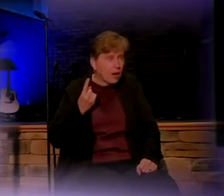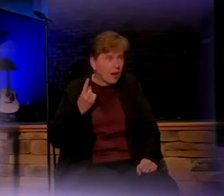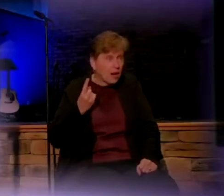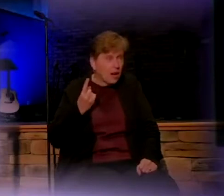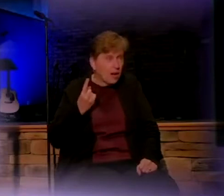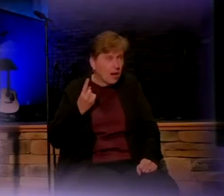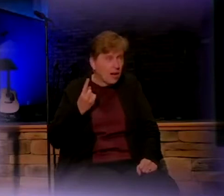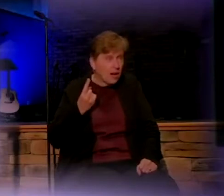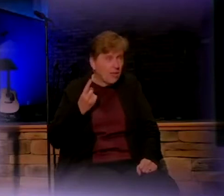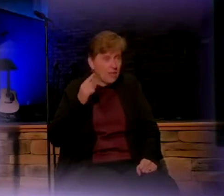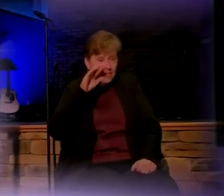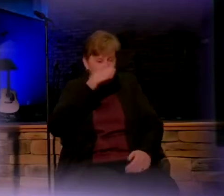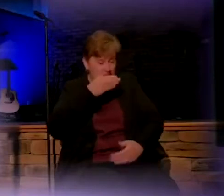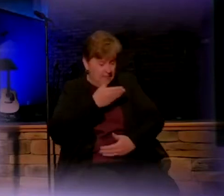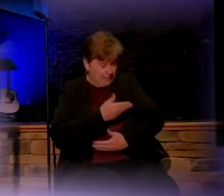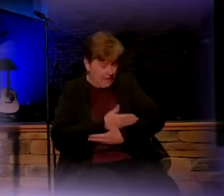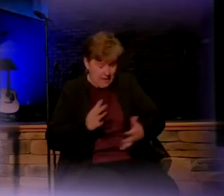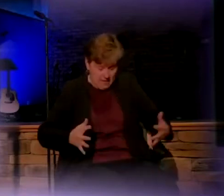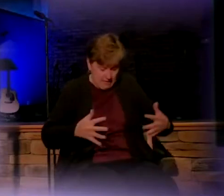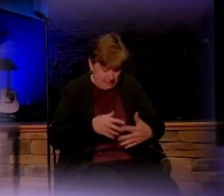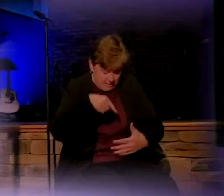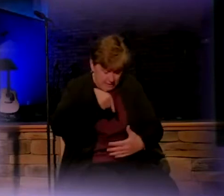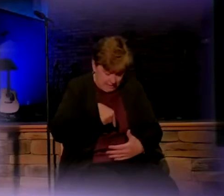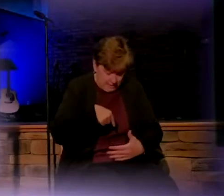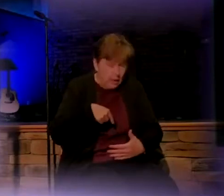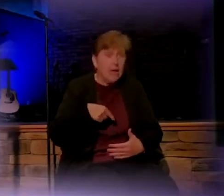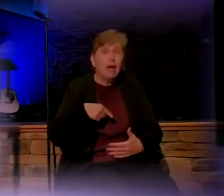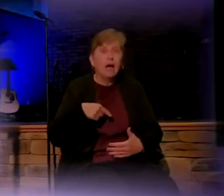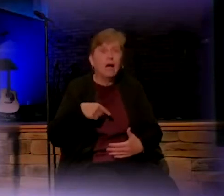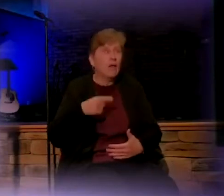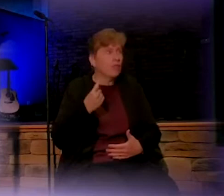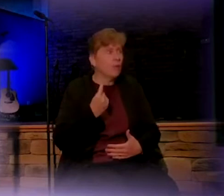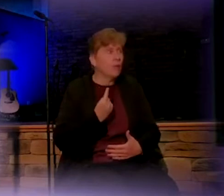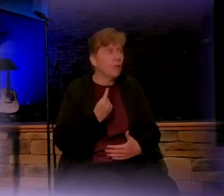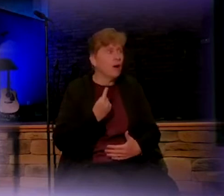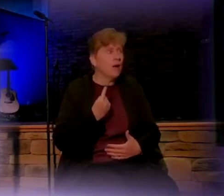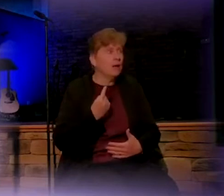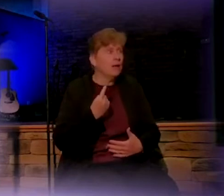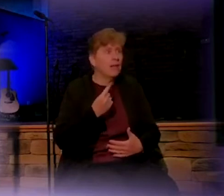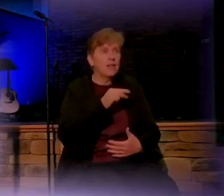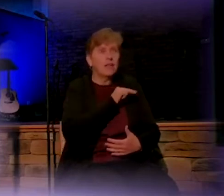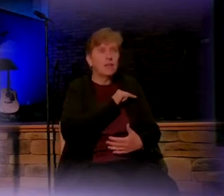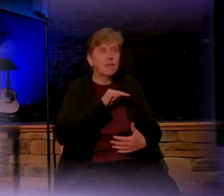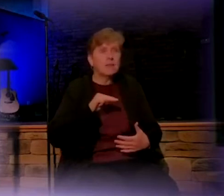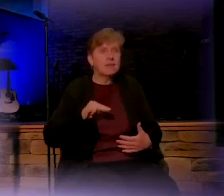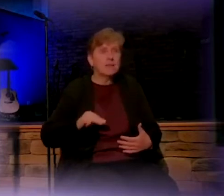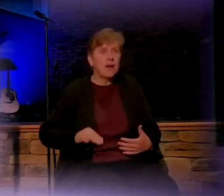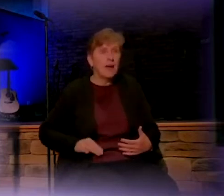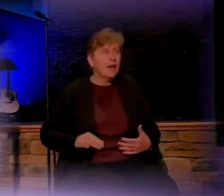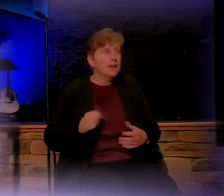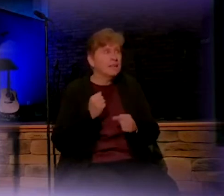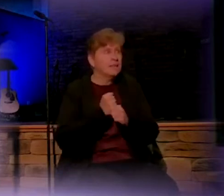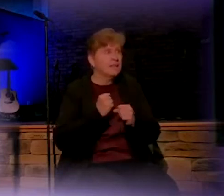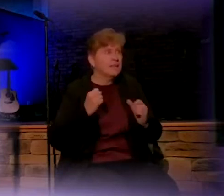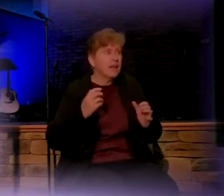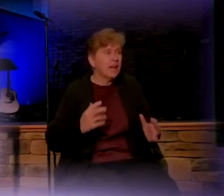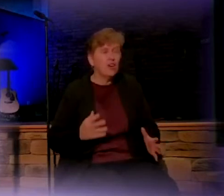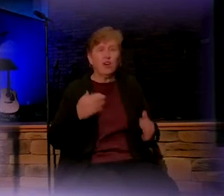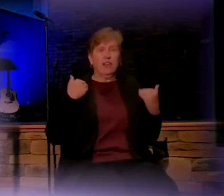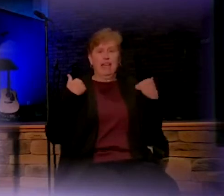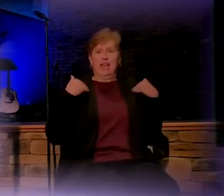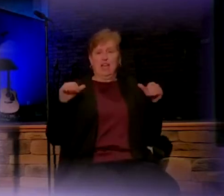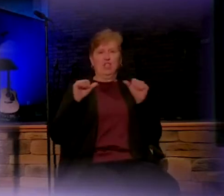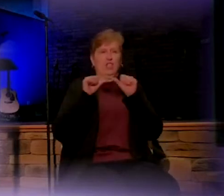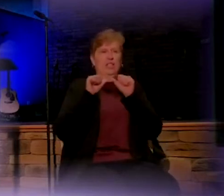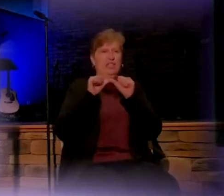Could the son inside of her be the one? The Messiah? And the angel continues,